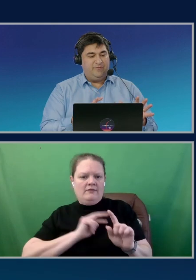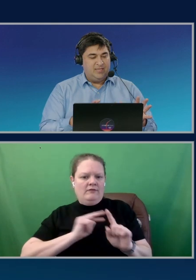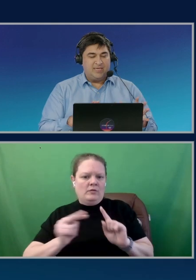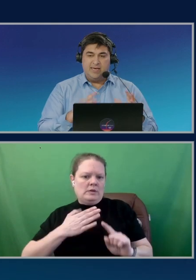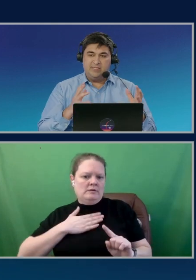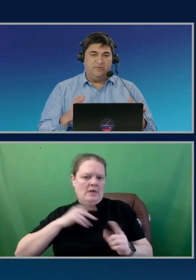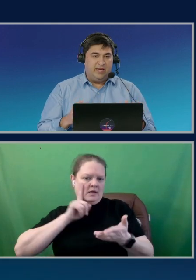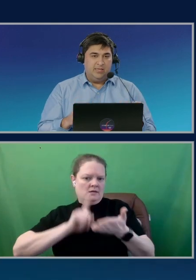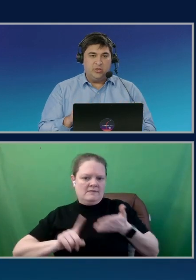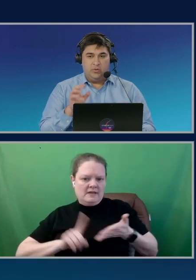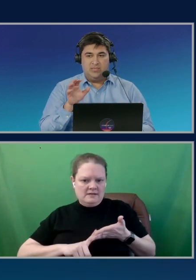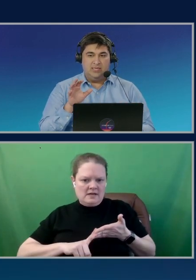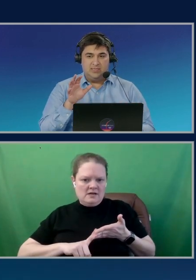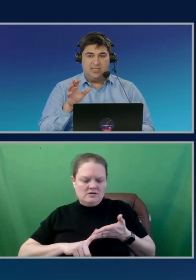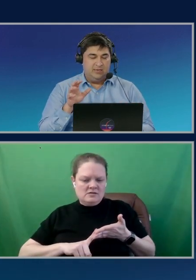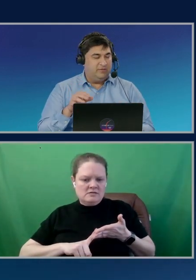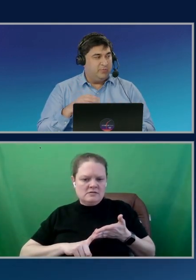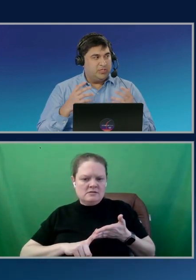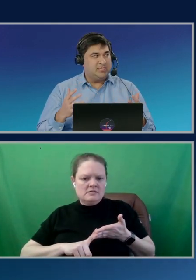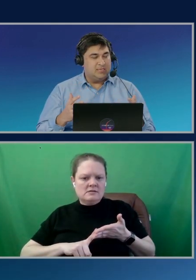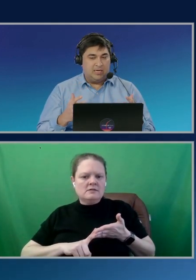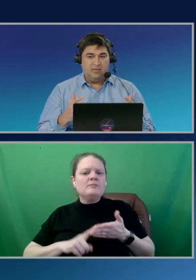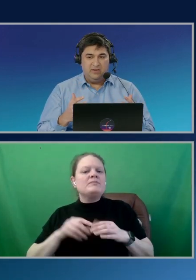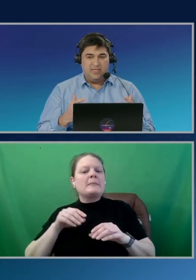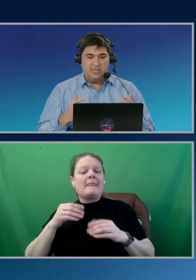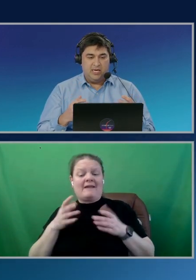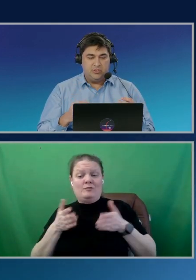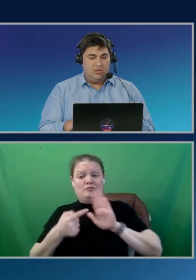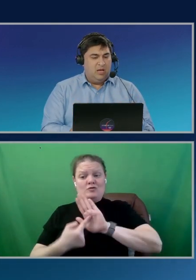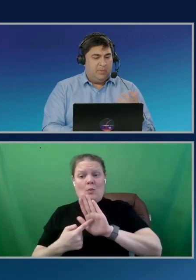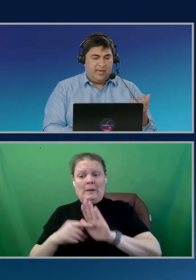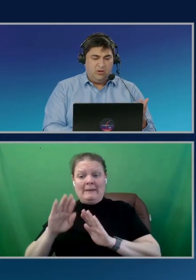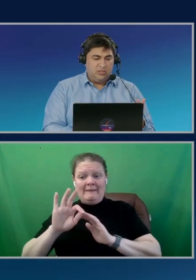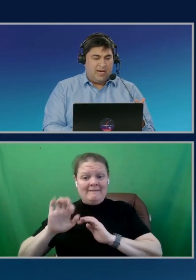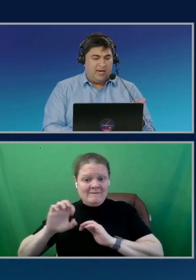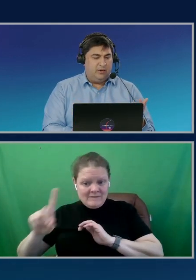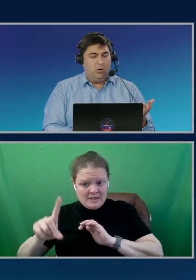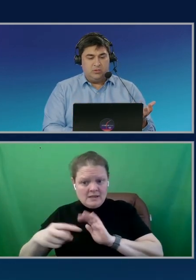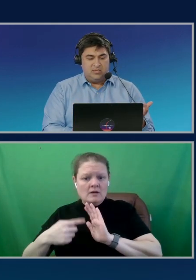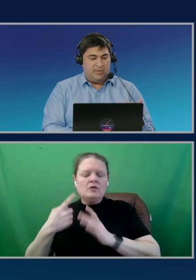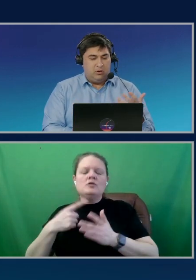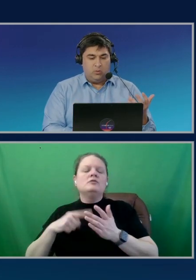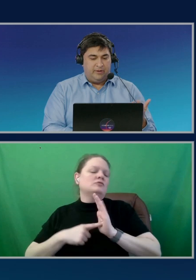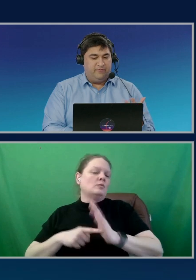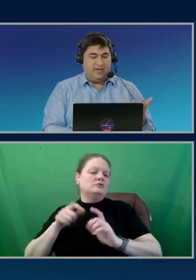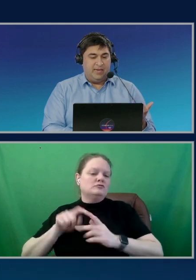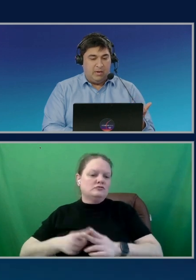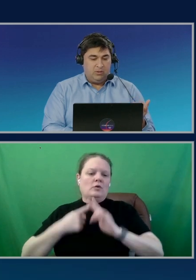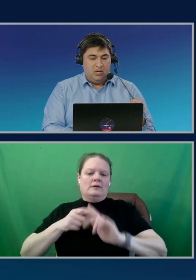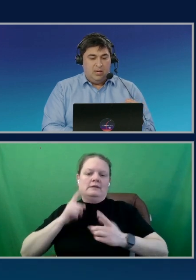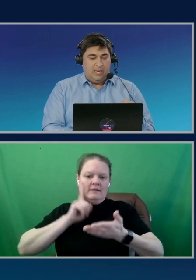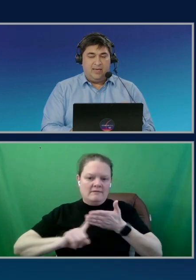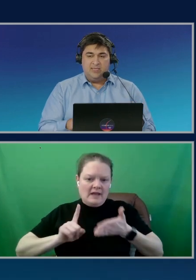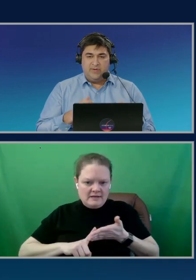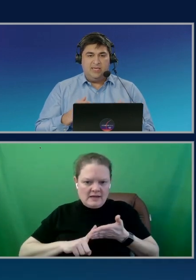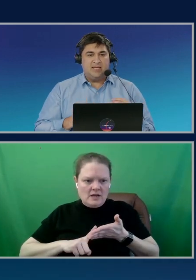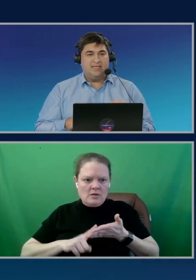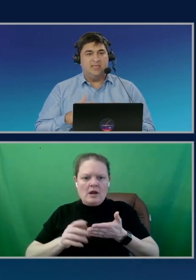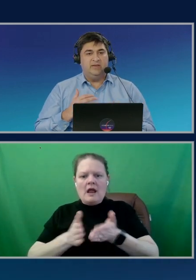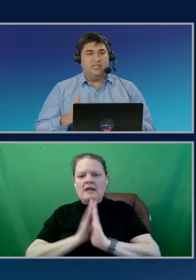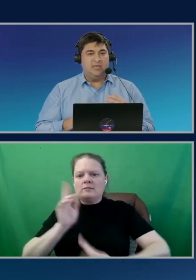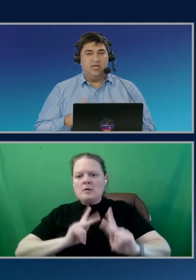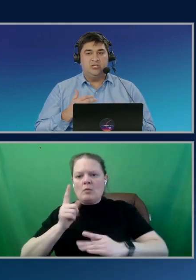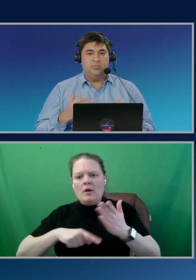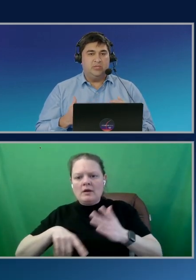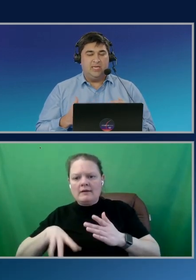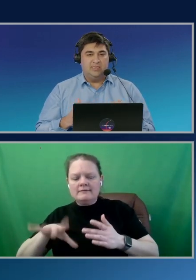So on the left hand side is the feed. So you can see the signal from which I started the investigation, but I can also add notes about what I'm finding out as well as,